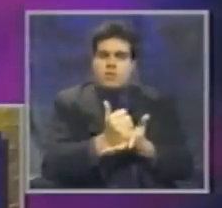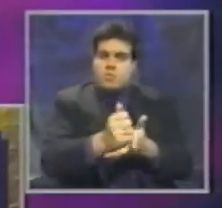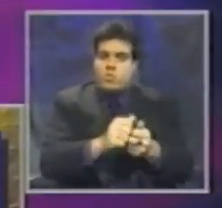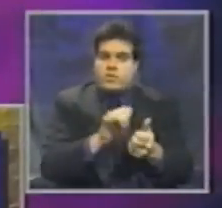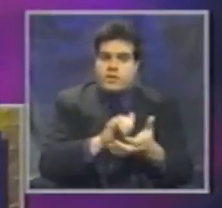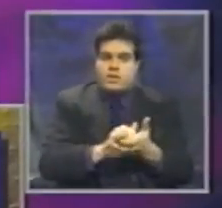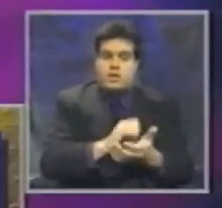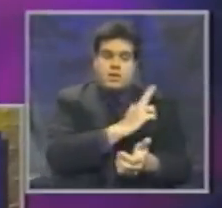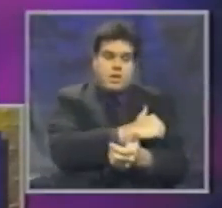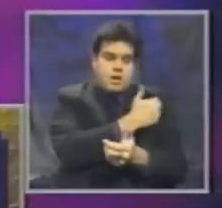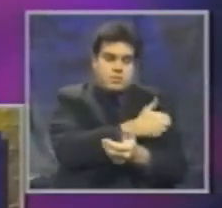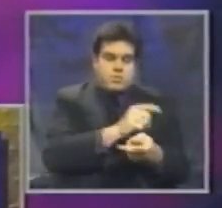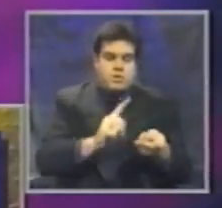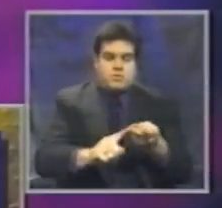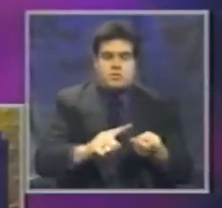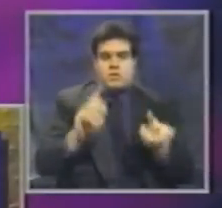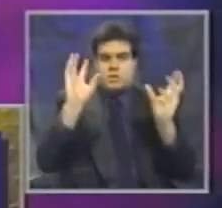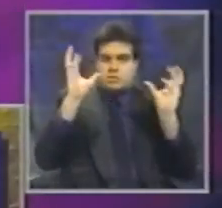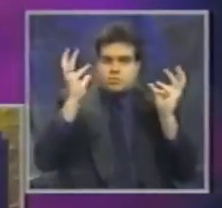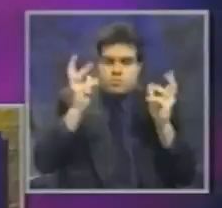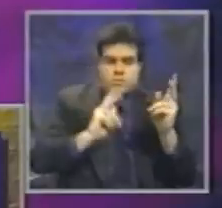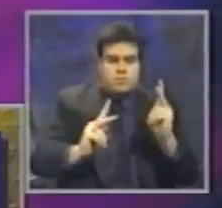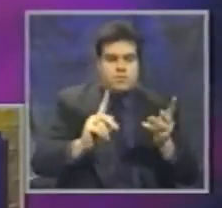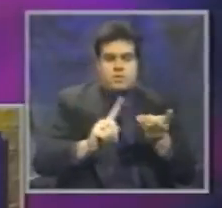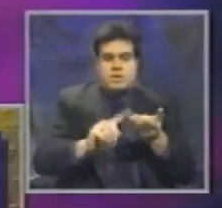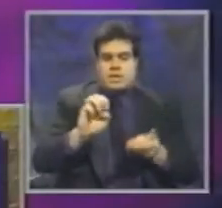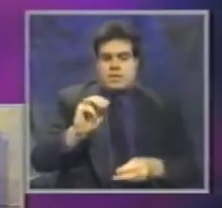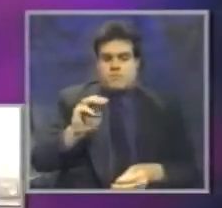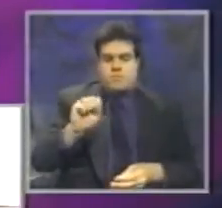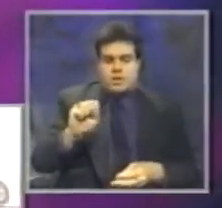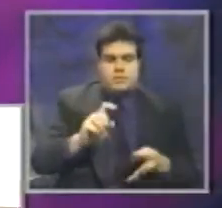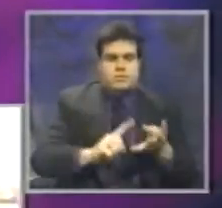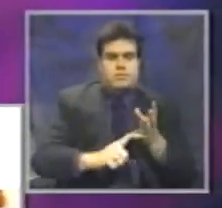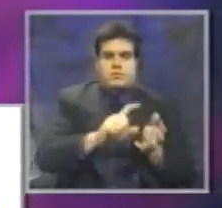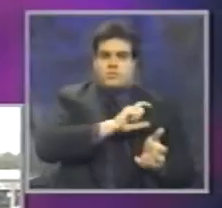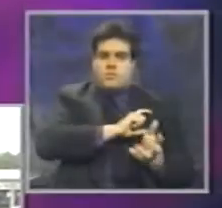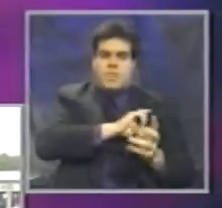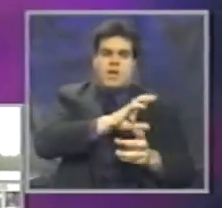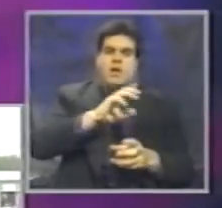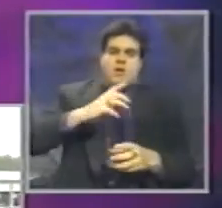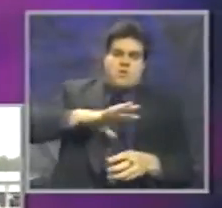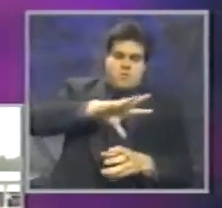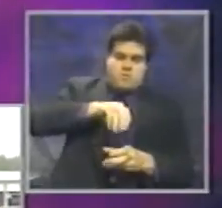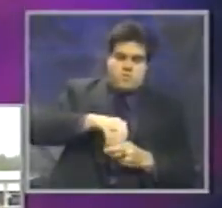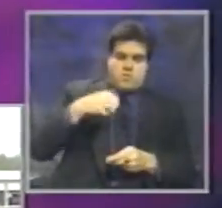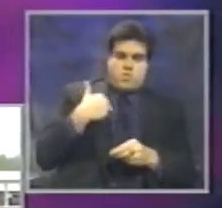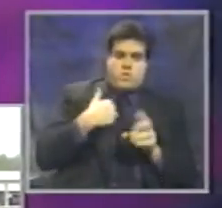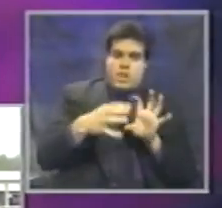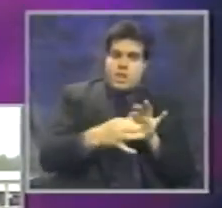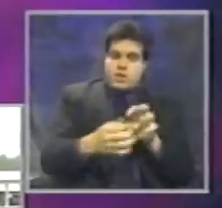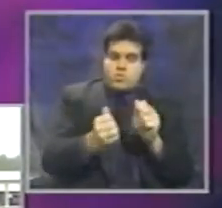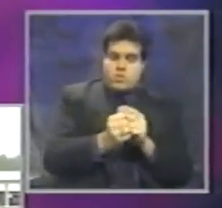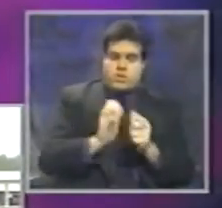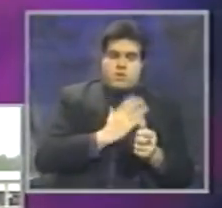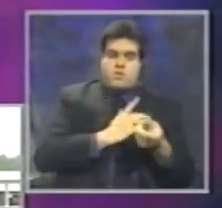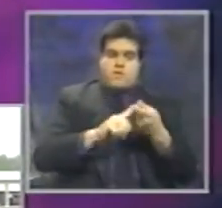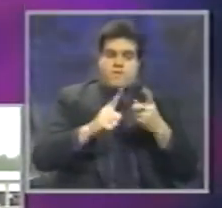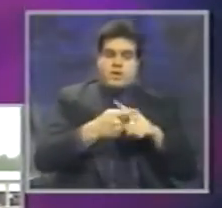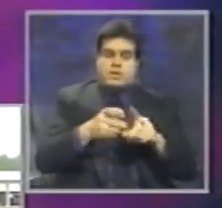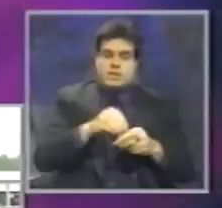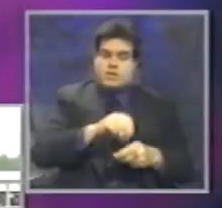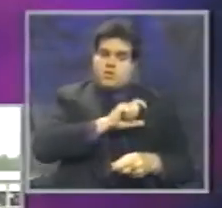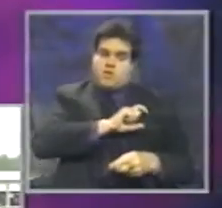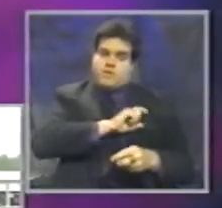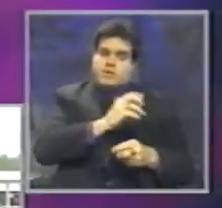providers, the hospitals, the nurses, the EMS. We link them with our friends in law enforcement and